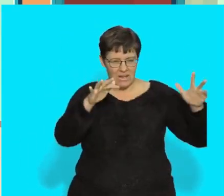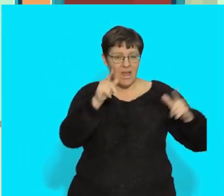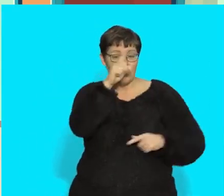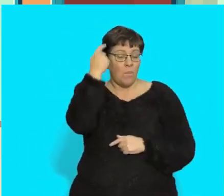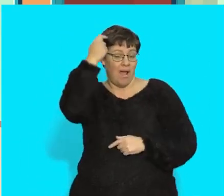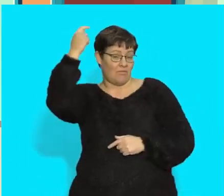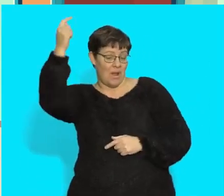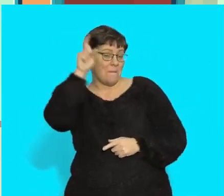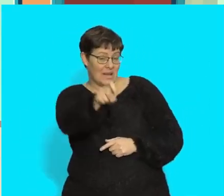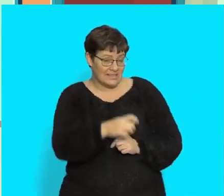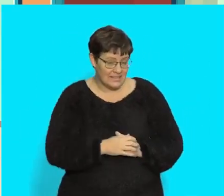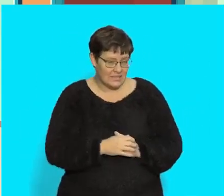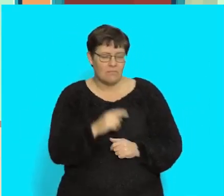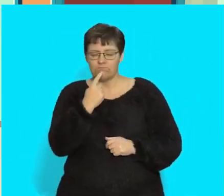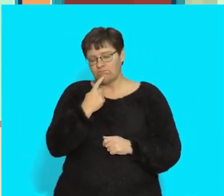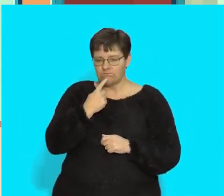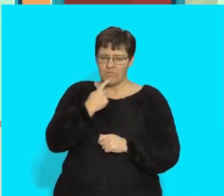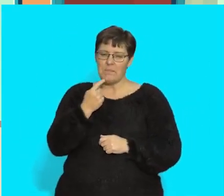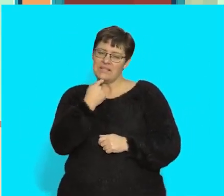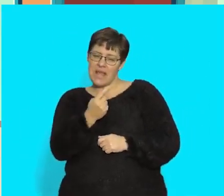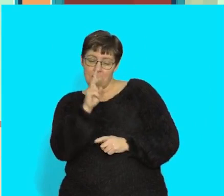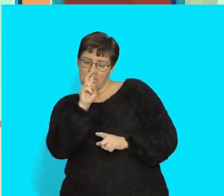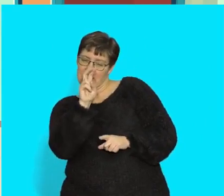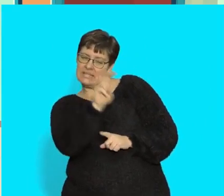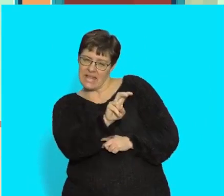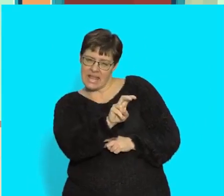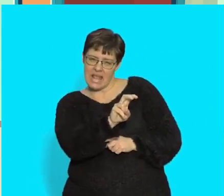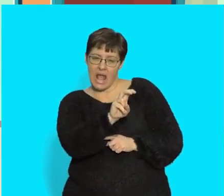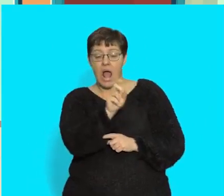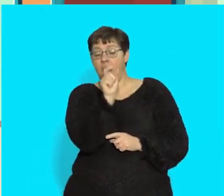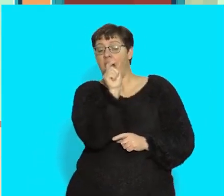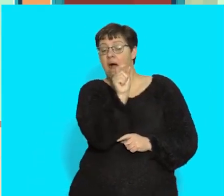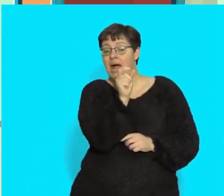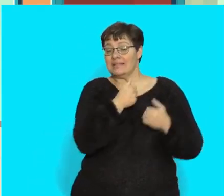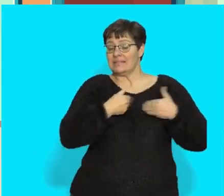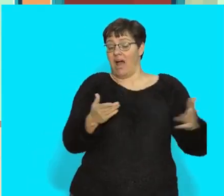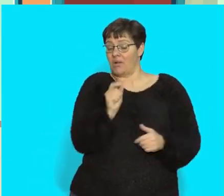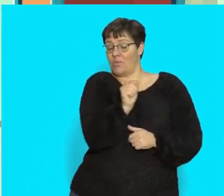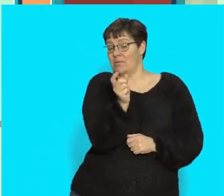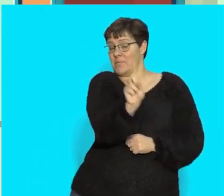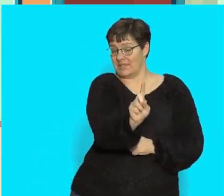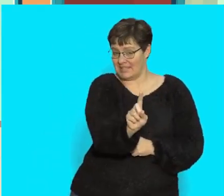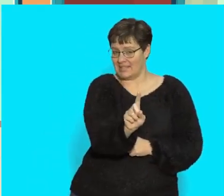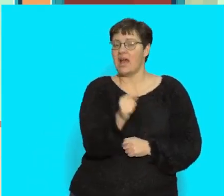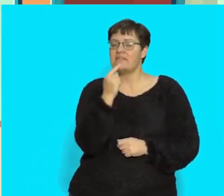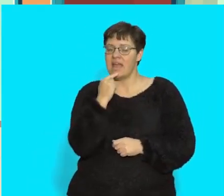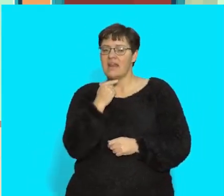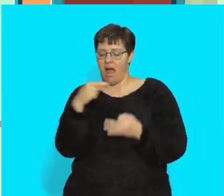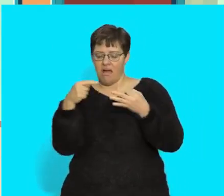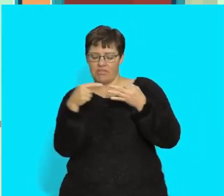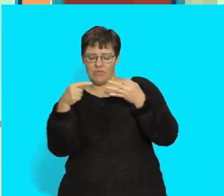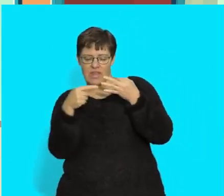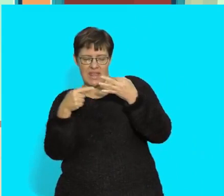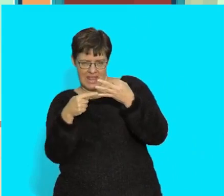will tell you the first letter of what I see when I am on the mountain. I will also give you three things that start with the letter.